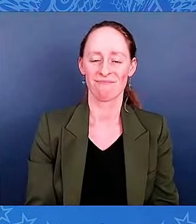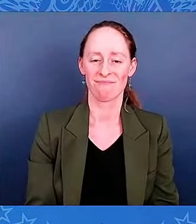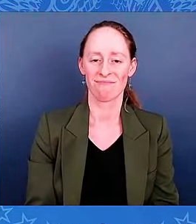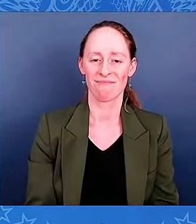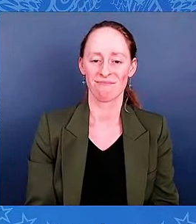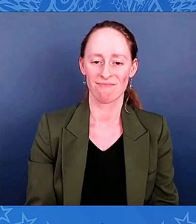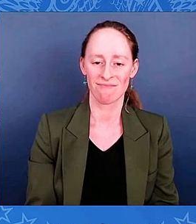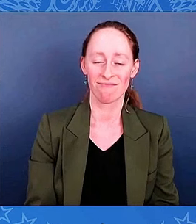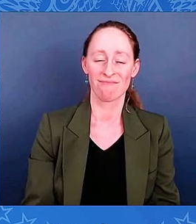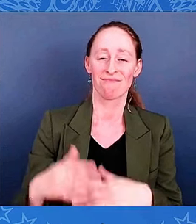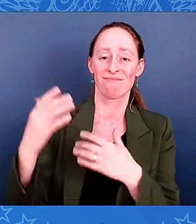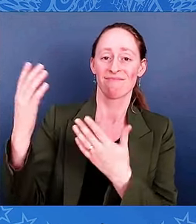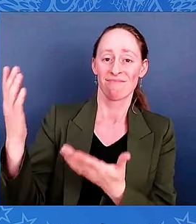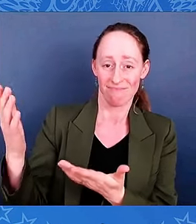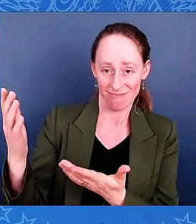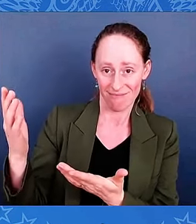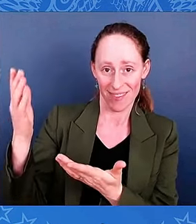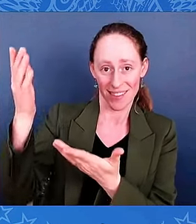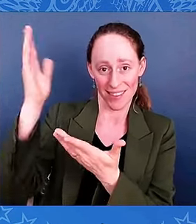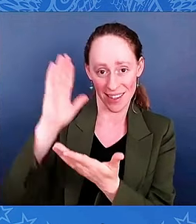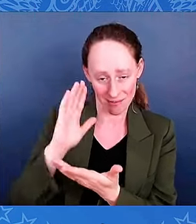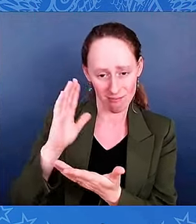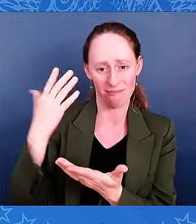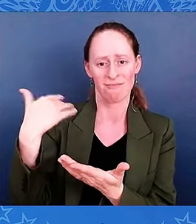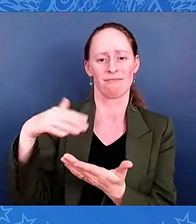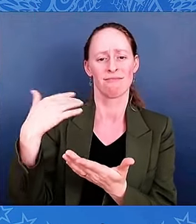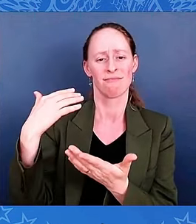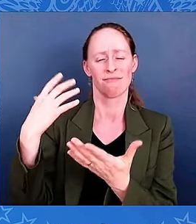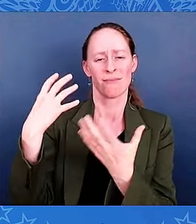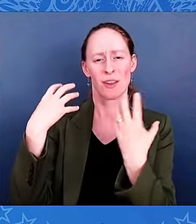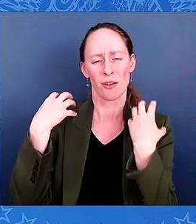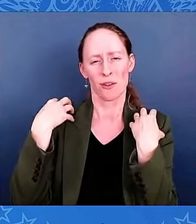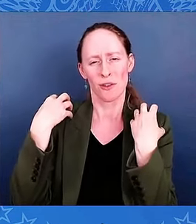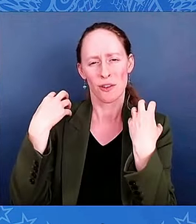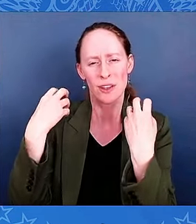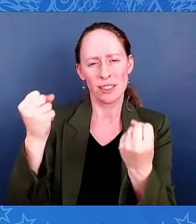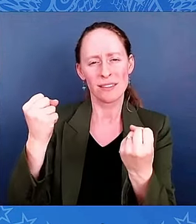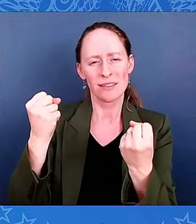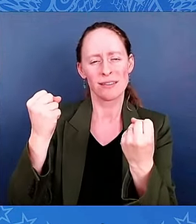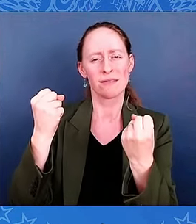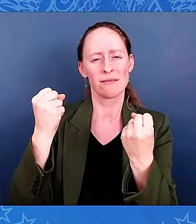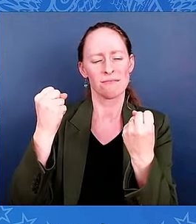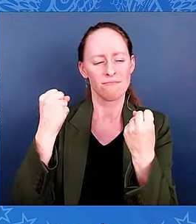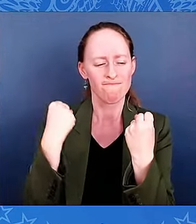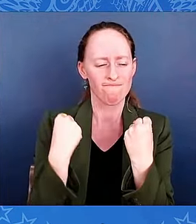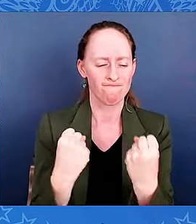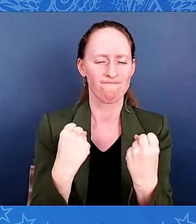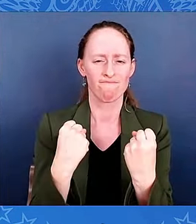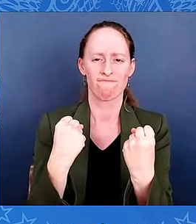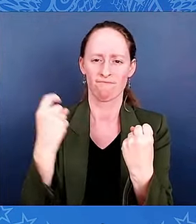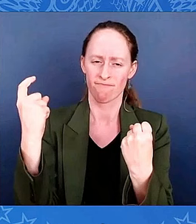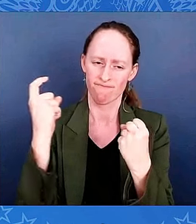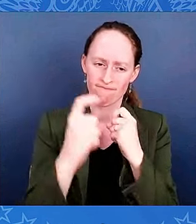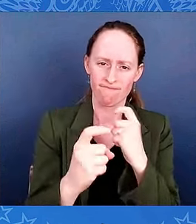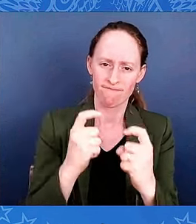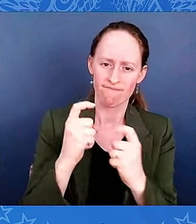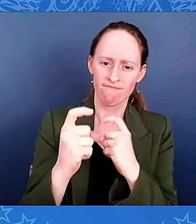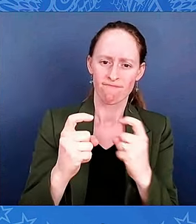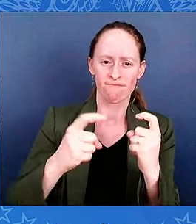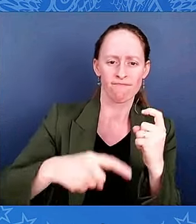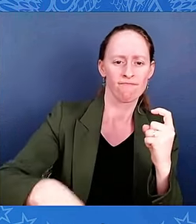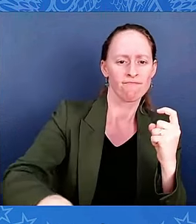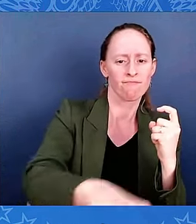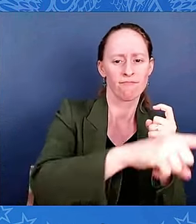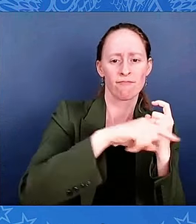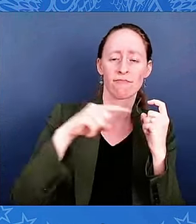of courage and strength to all those who seek your face, we thank you for your presence with us today as